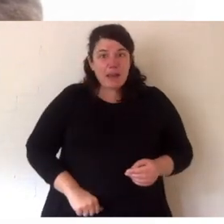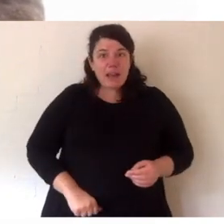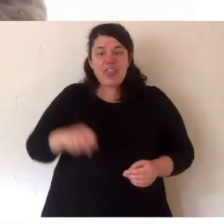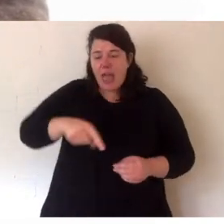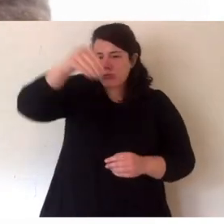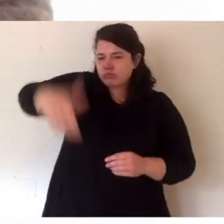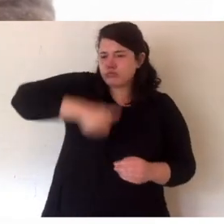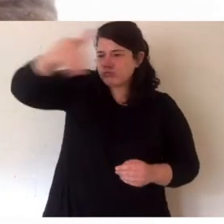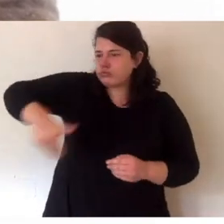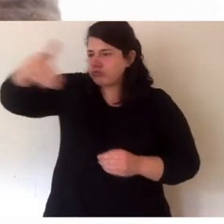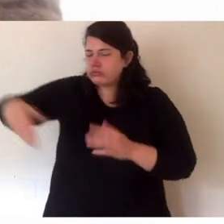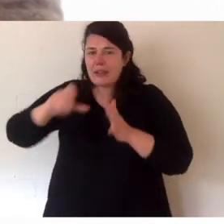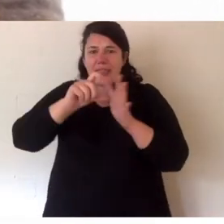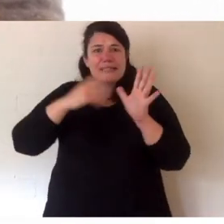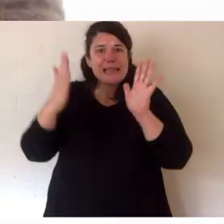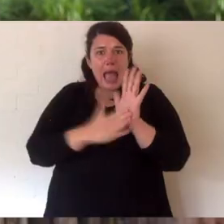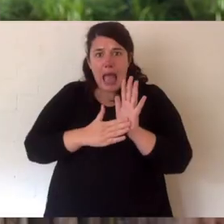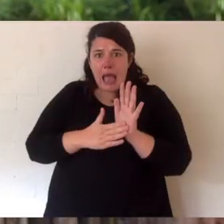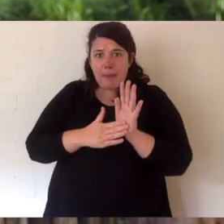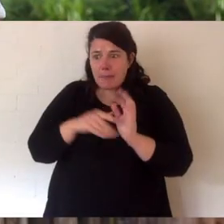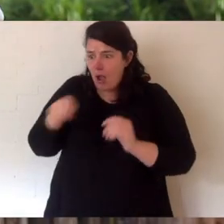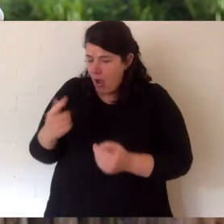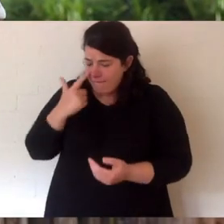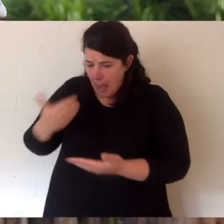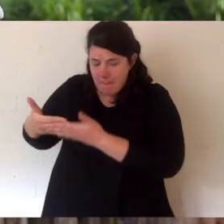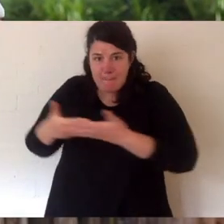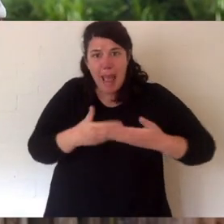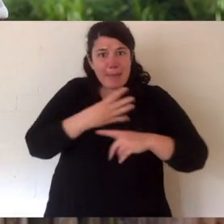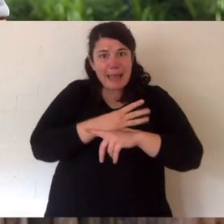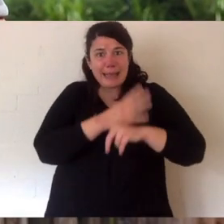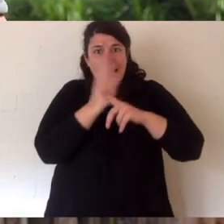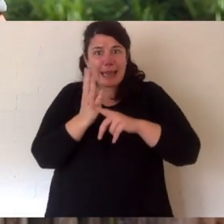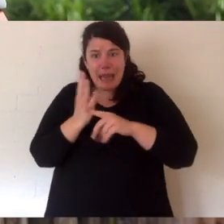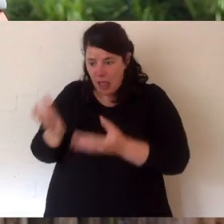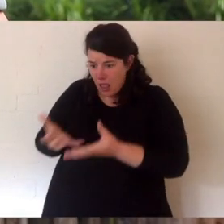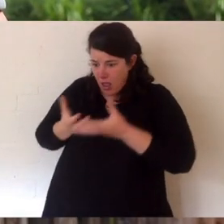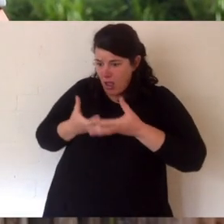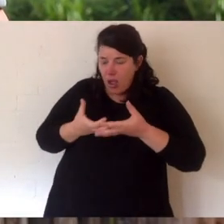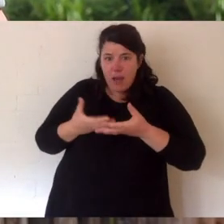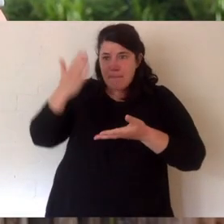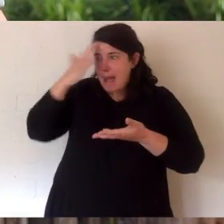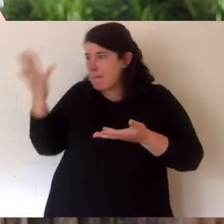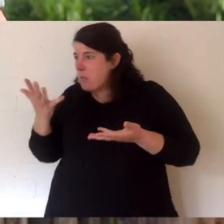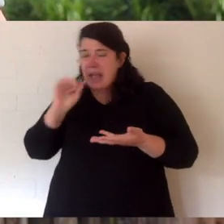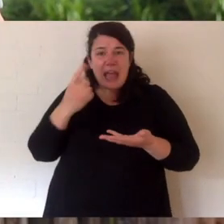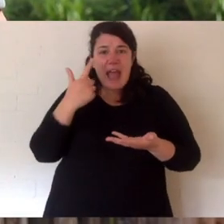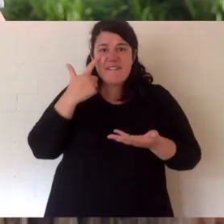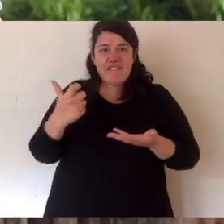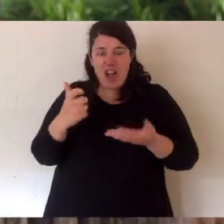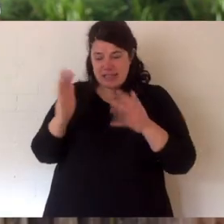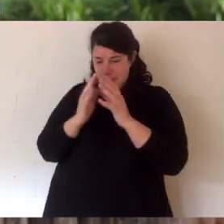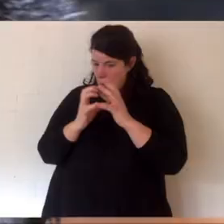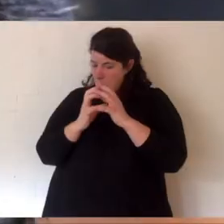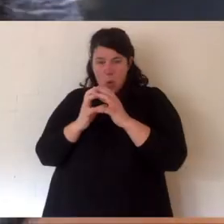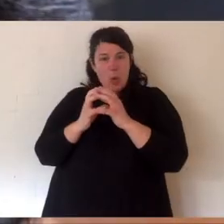farm. People were building a dam. And when they dug up around the dam, they dug up Eddie. No one knew where his mum was. And he was really